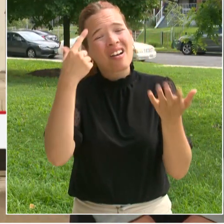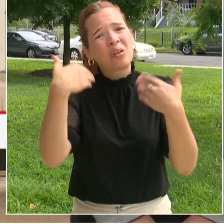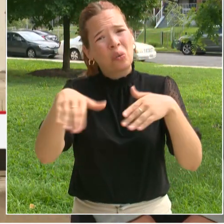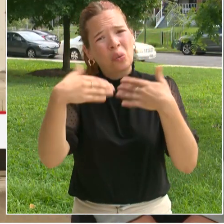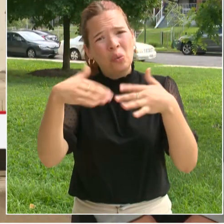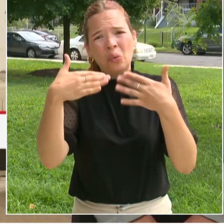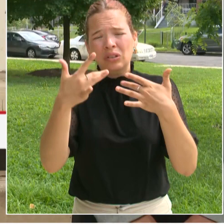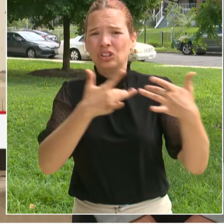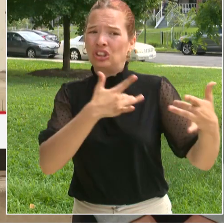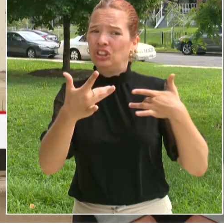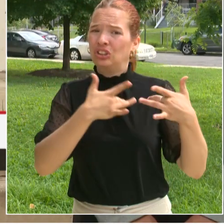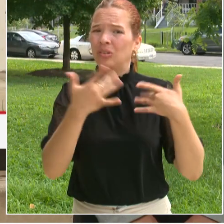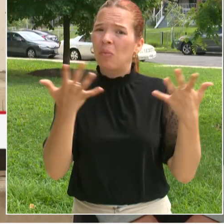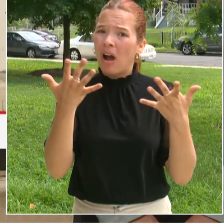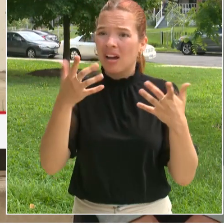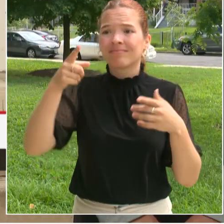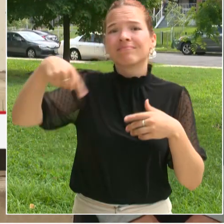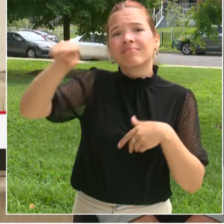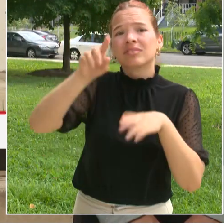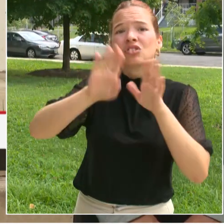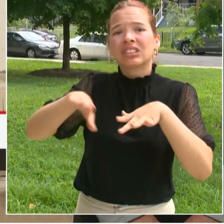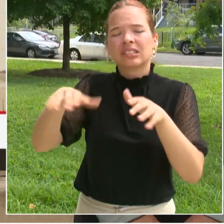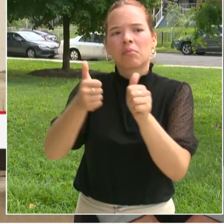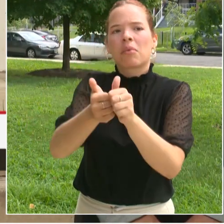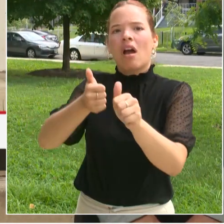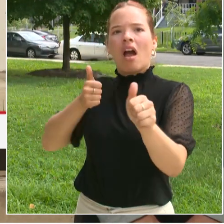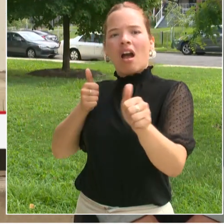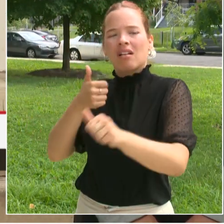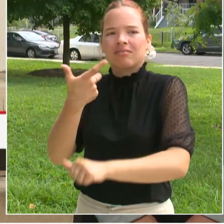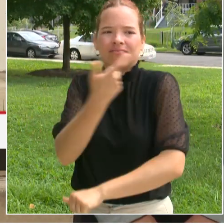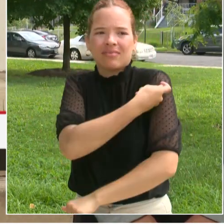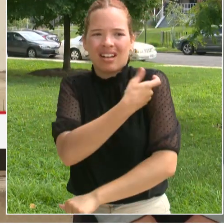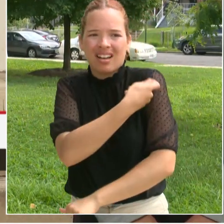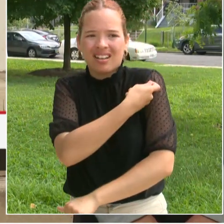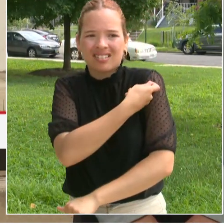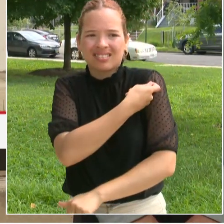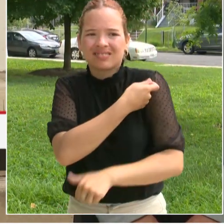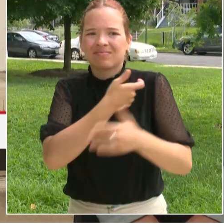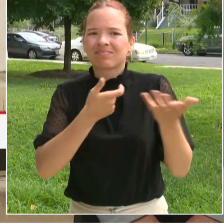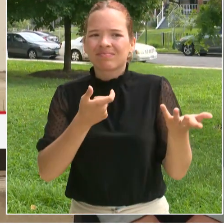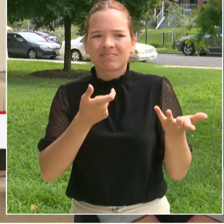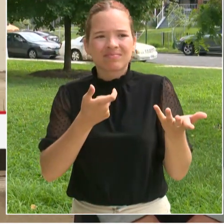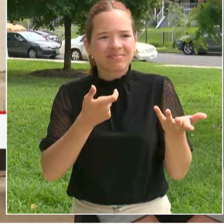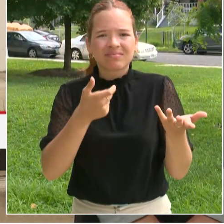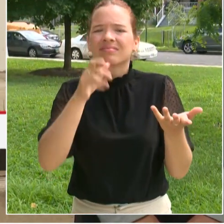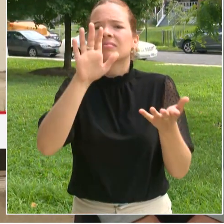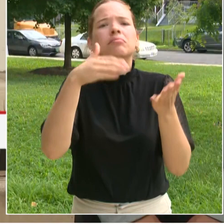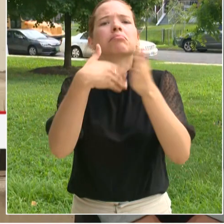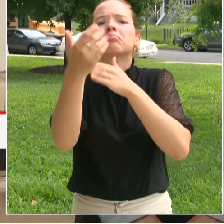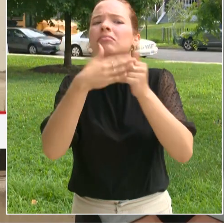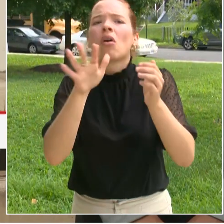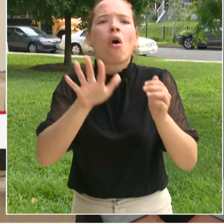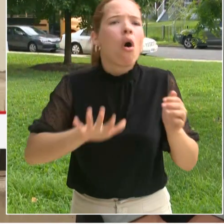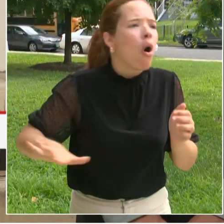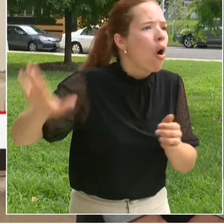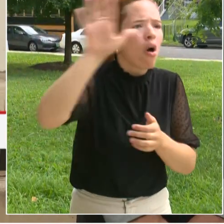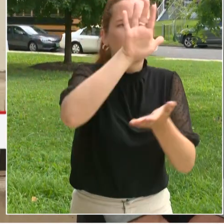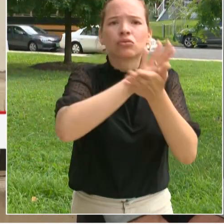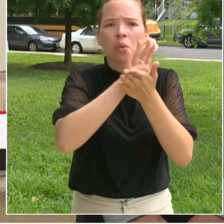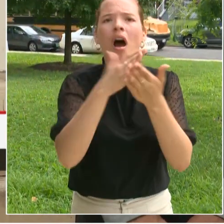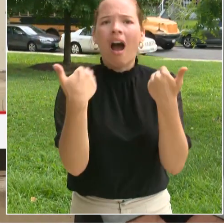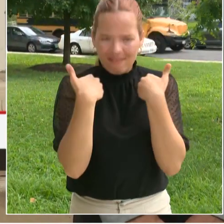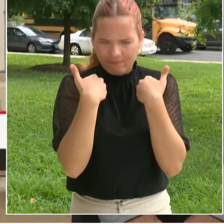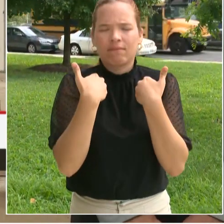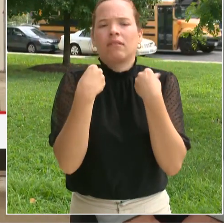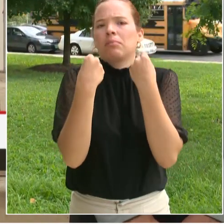kids across the city, regardless of what public school they're enrolled in, so they can come into the school-based health center and get vaccines